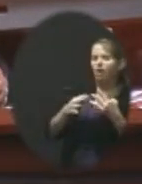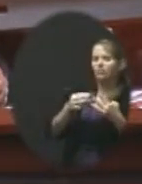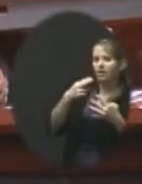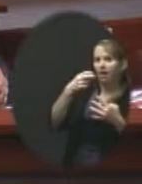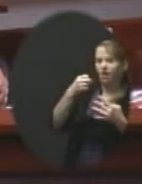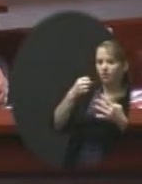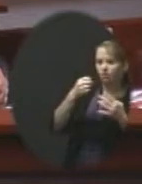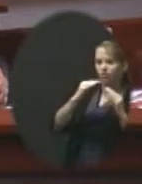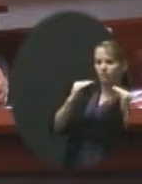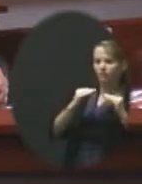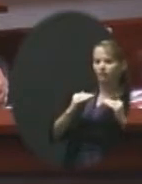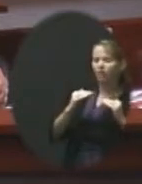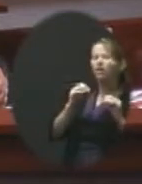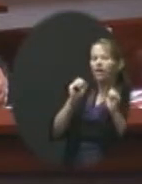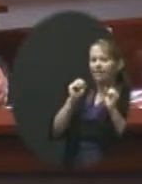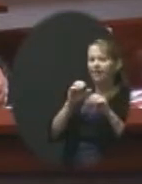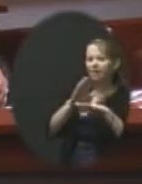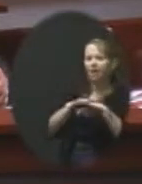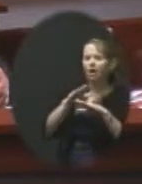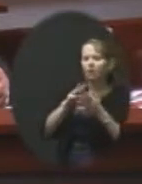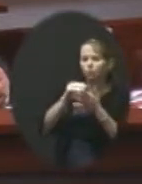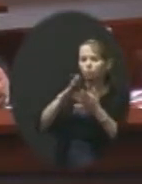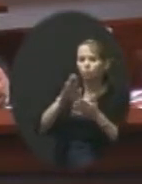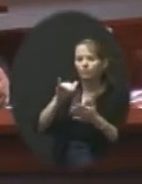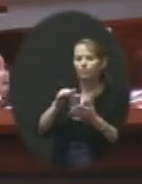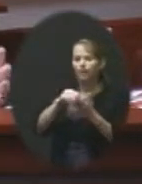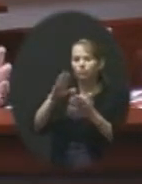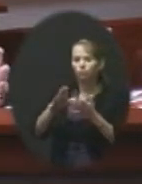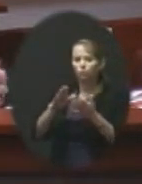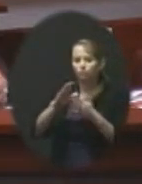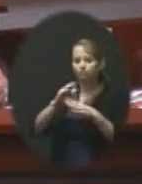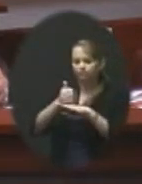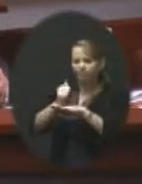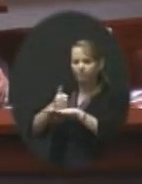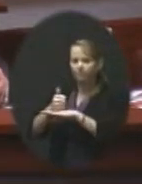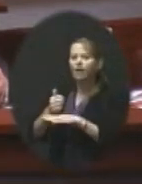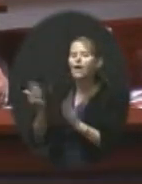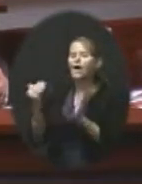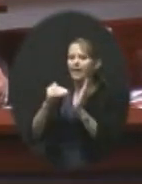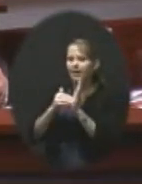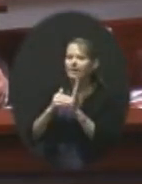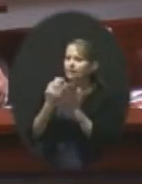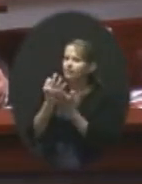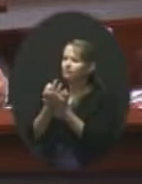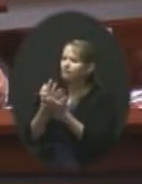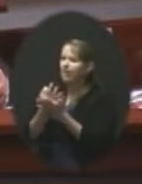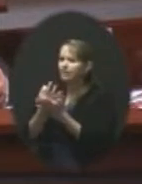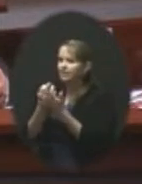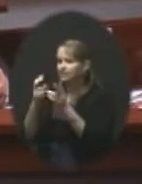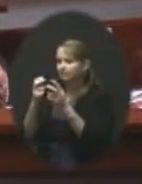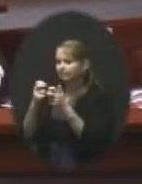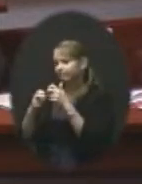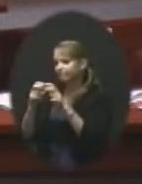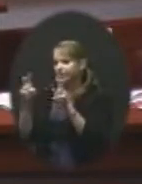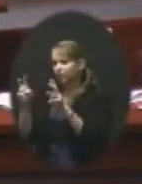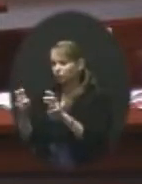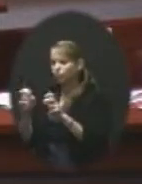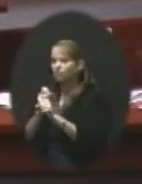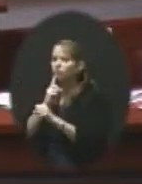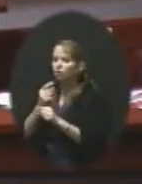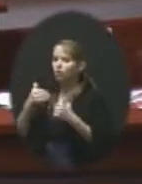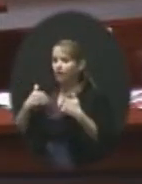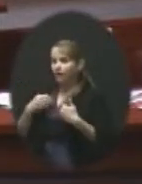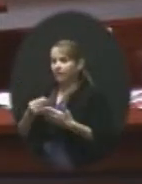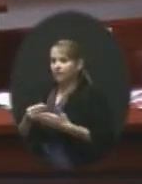-by-student basis. So anyway, we'll see how that plays out. And again, there's some funding issues that will come with that in terms of having the money to have those new